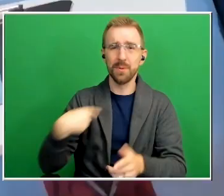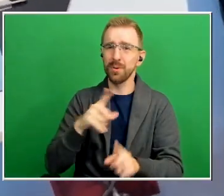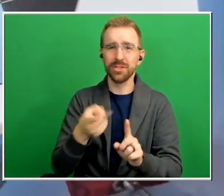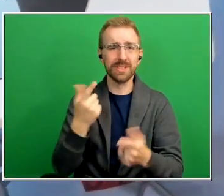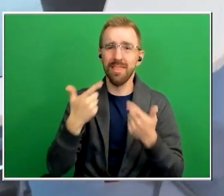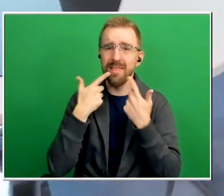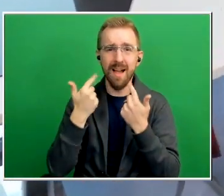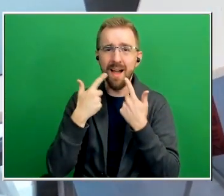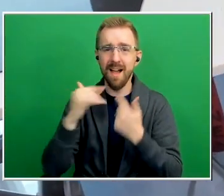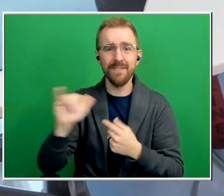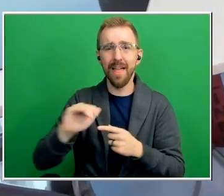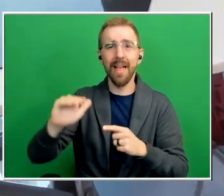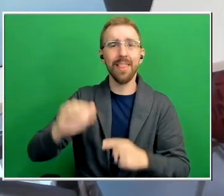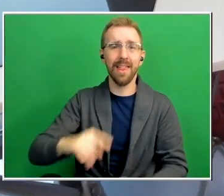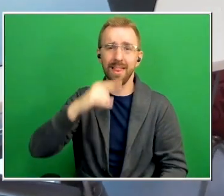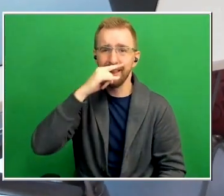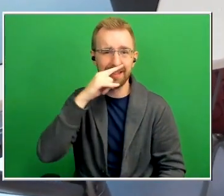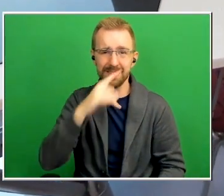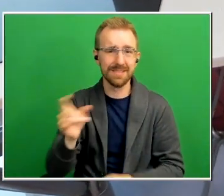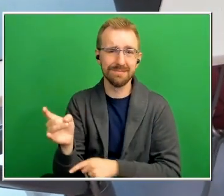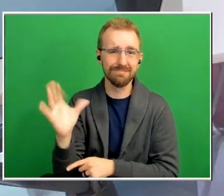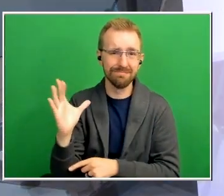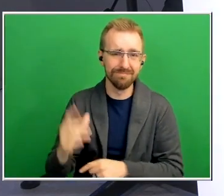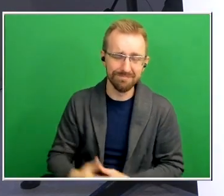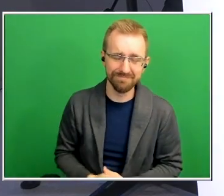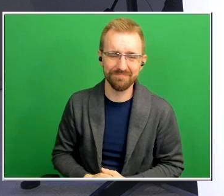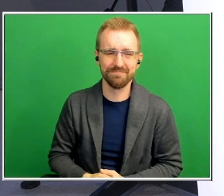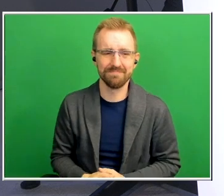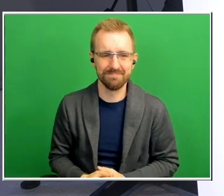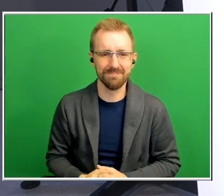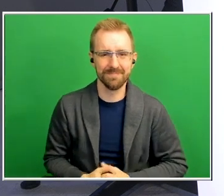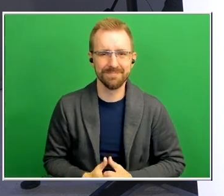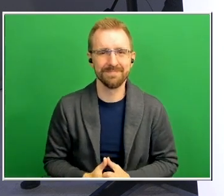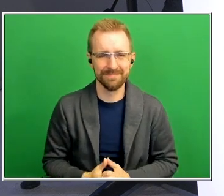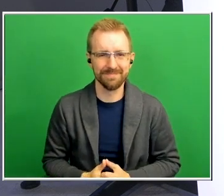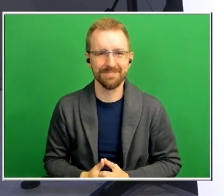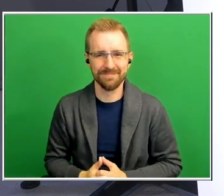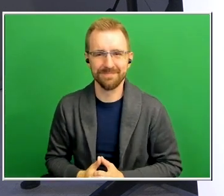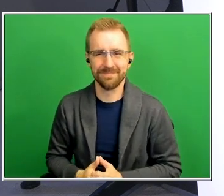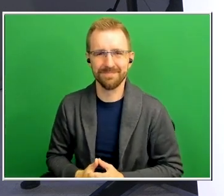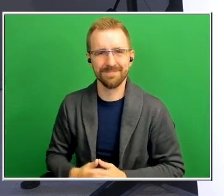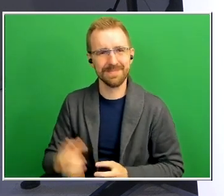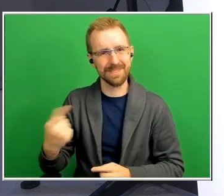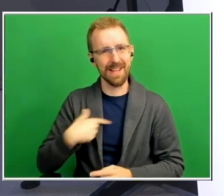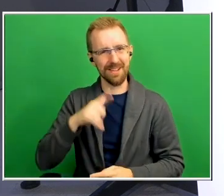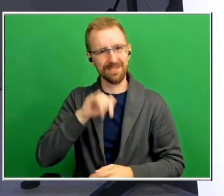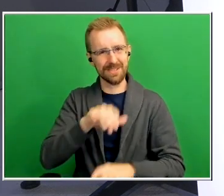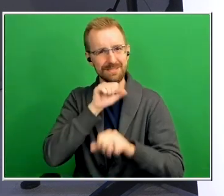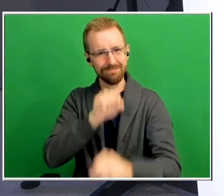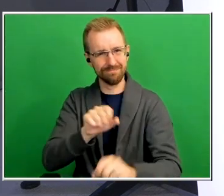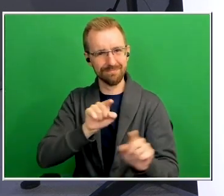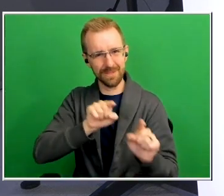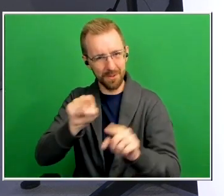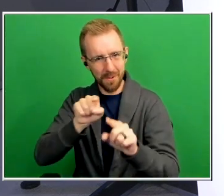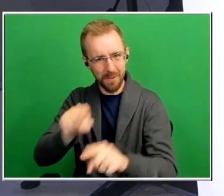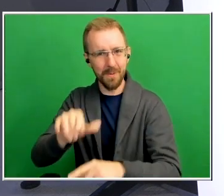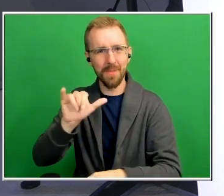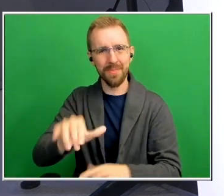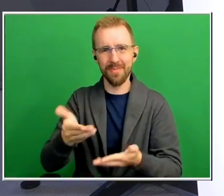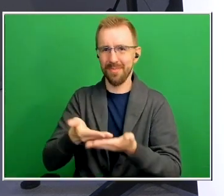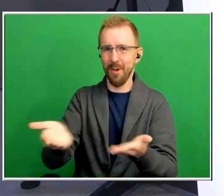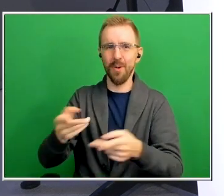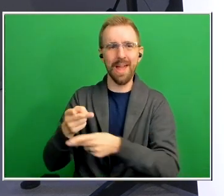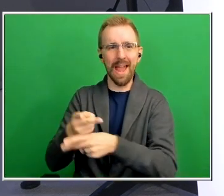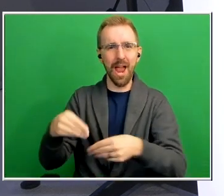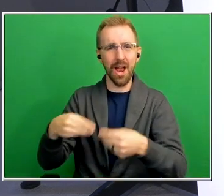schoolers that's something I really love going out there is that those those caregivers really having a